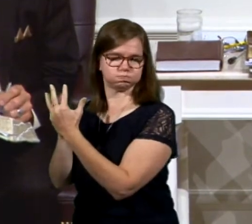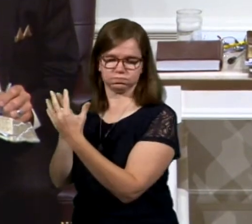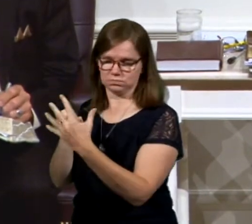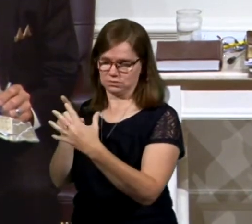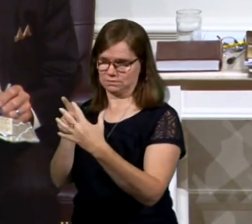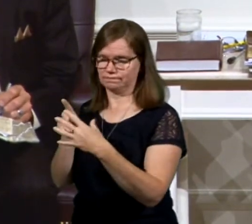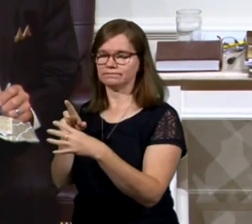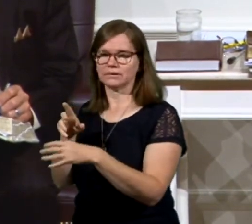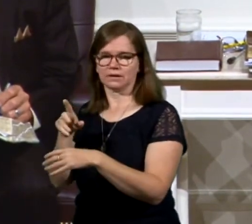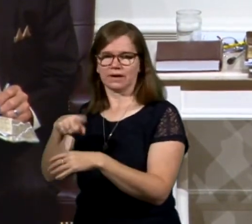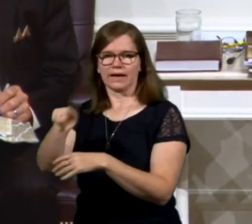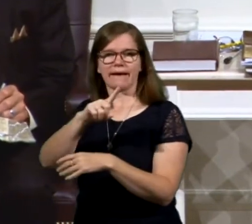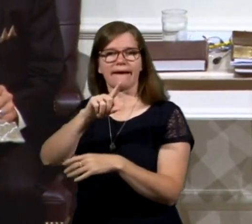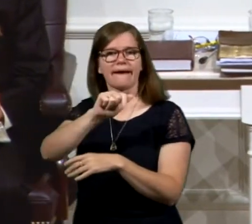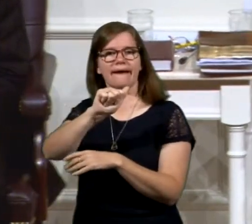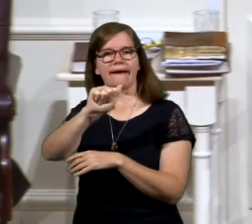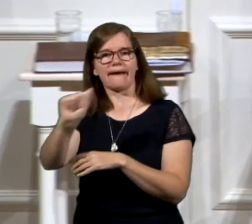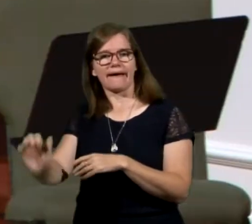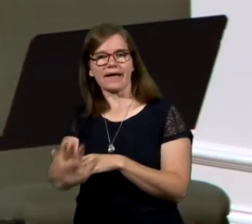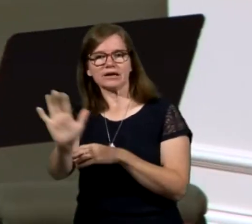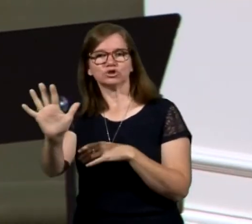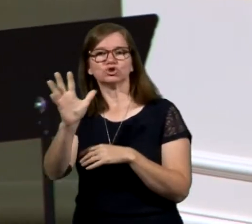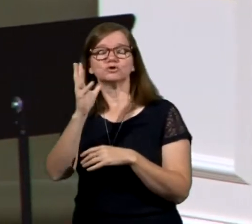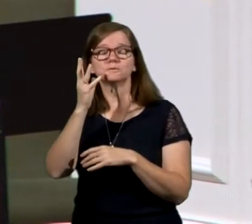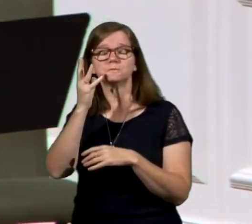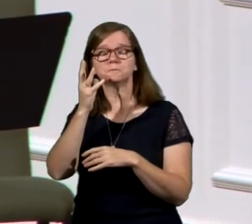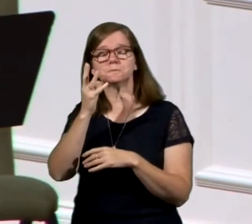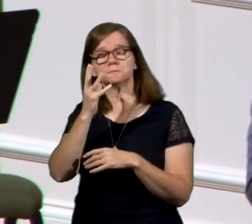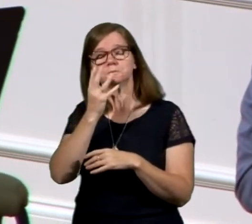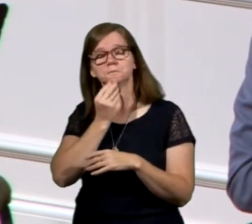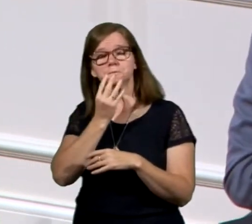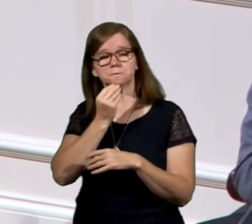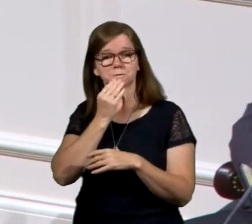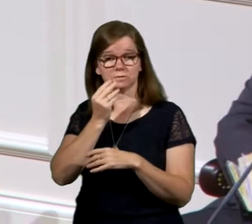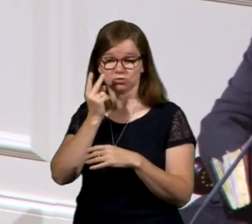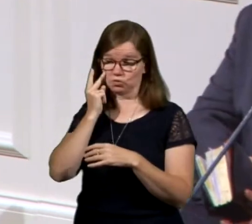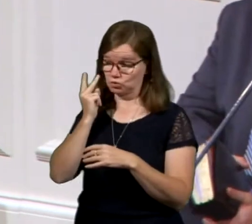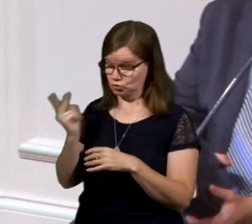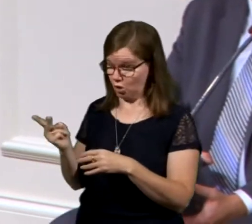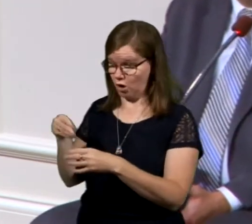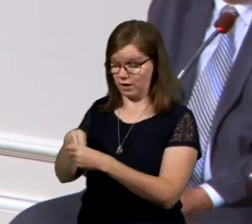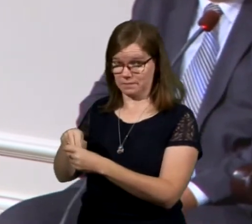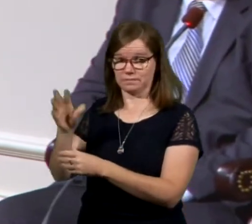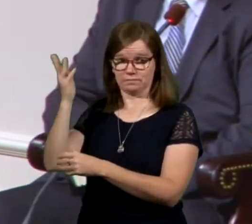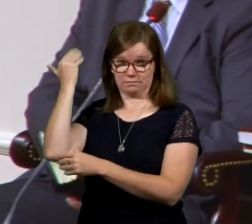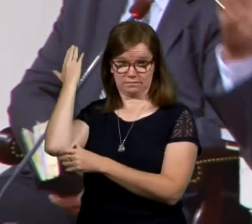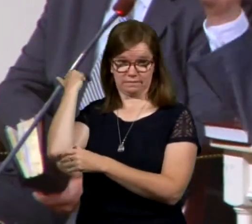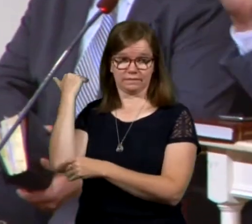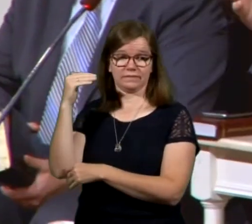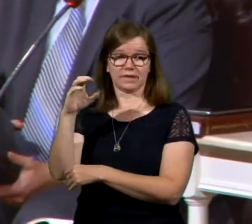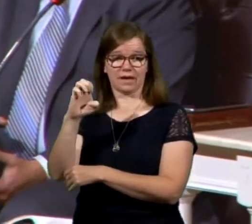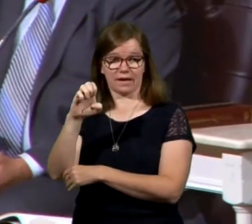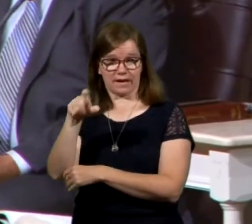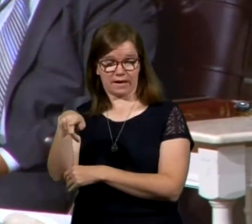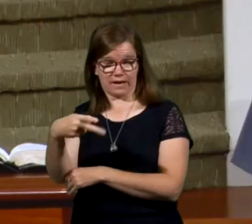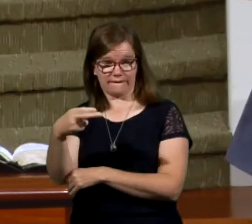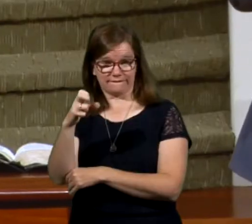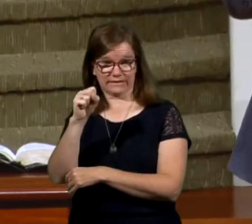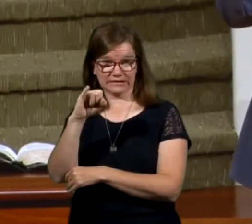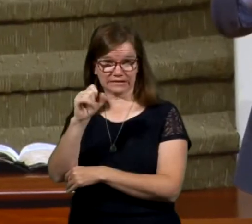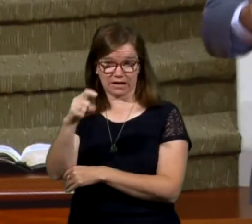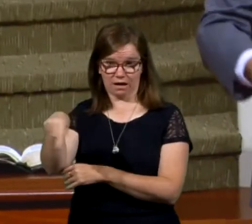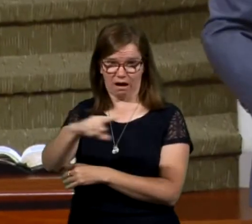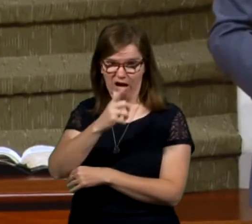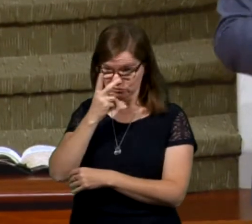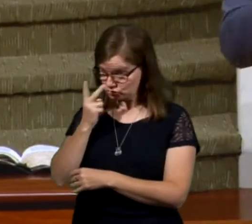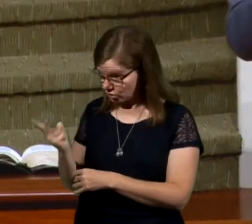Asian Jews who saw him in Ephesus. And they begin to get him. They begin, help, guys, help. This guy is